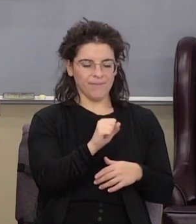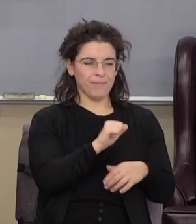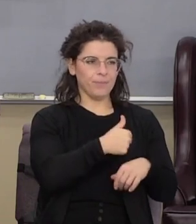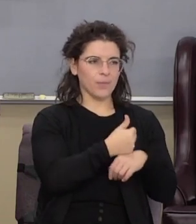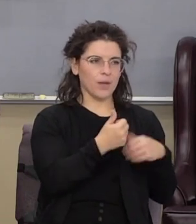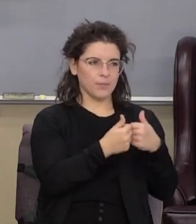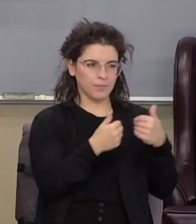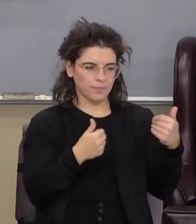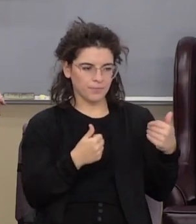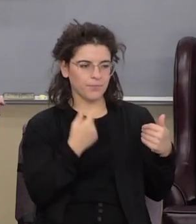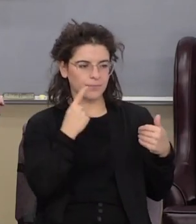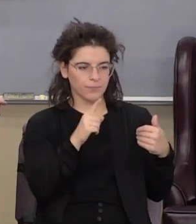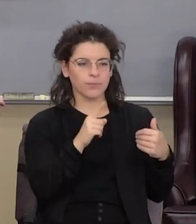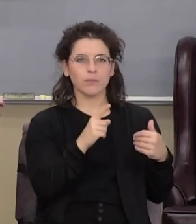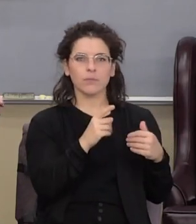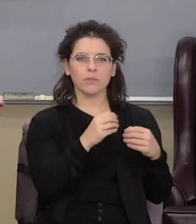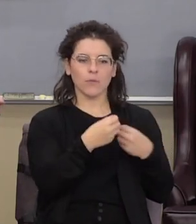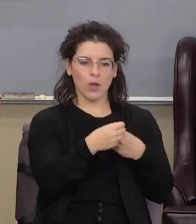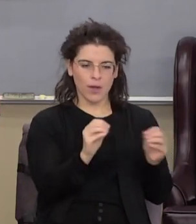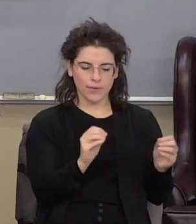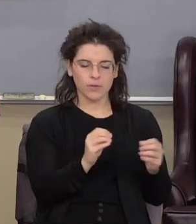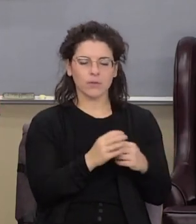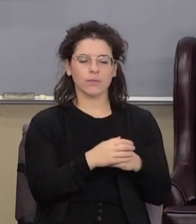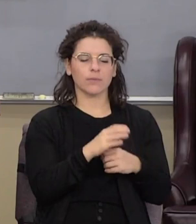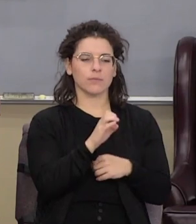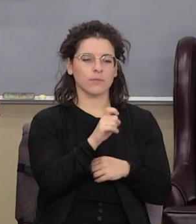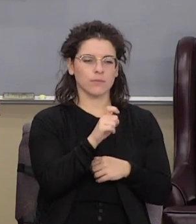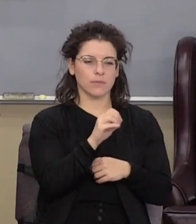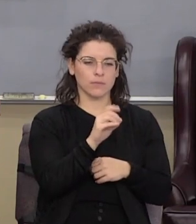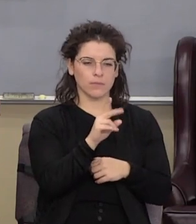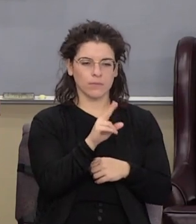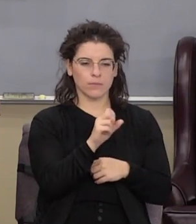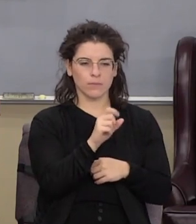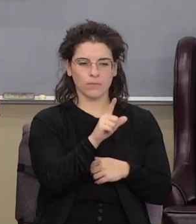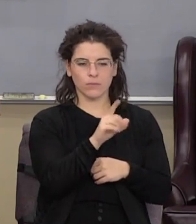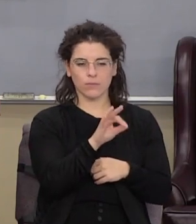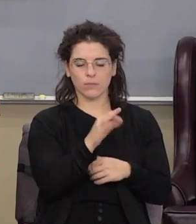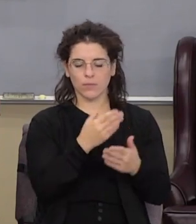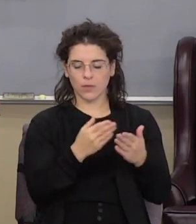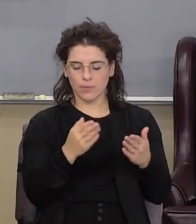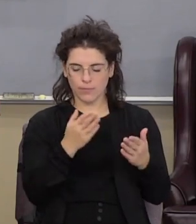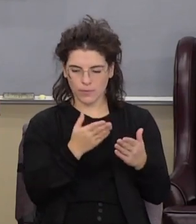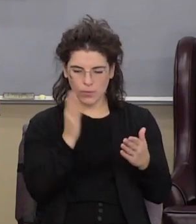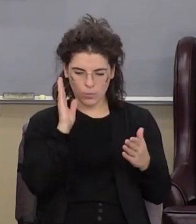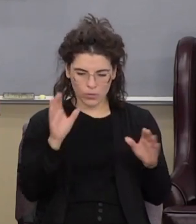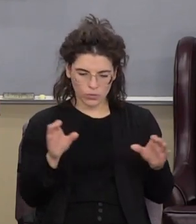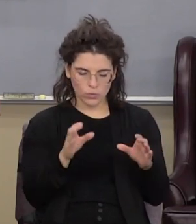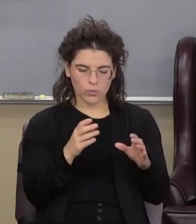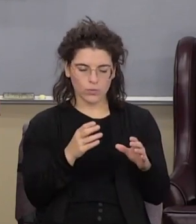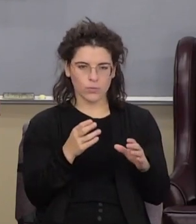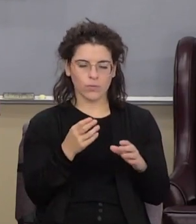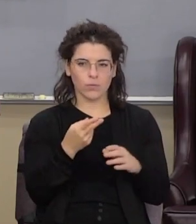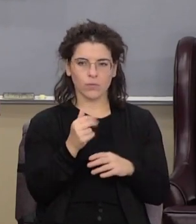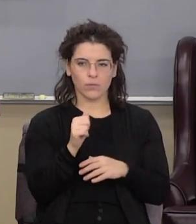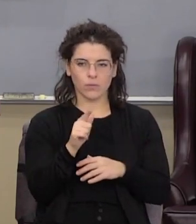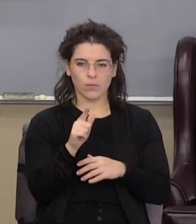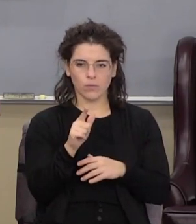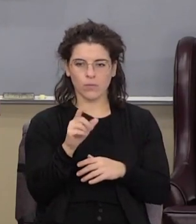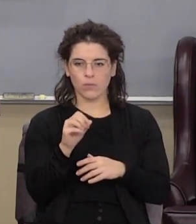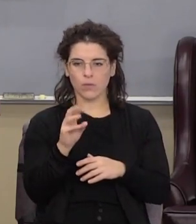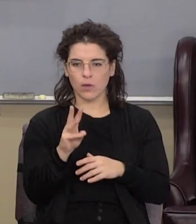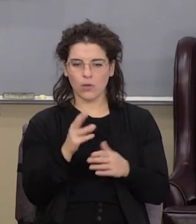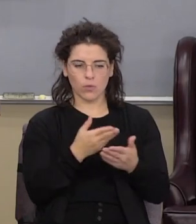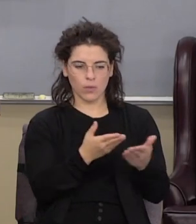for the priesthood office Exodus 29 this is the thing which thou shalt do unto them to hallow them to make them